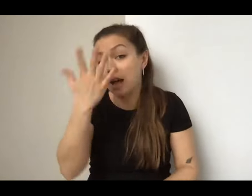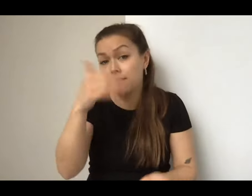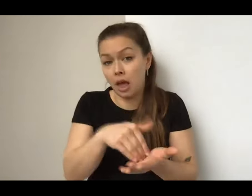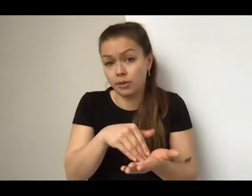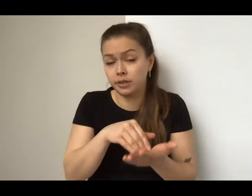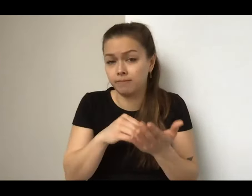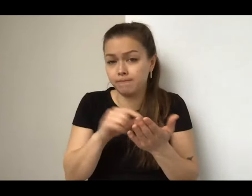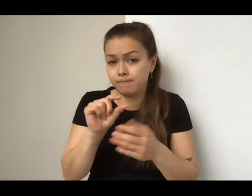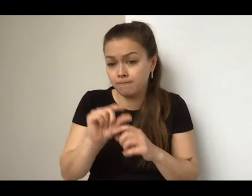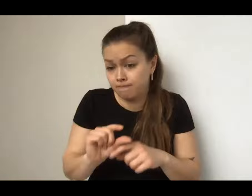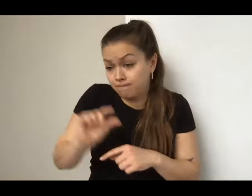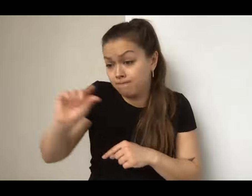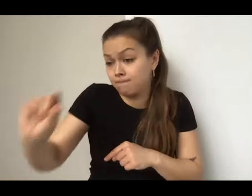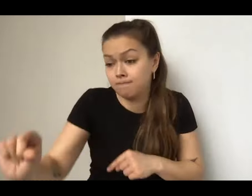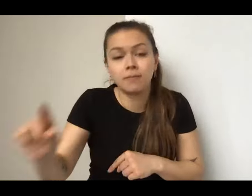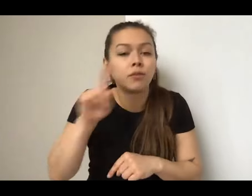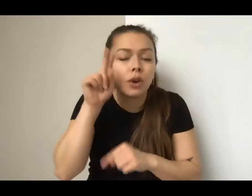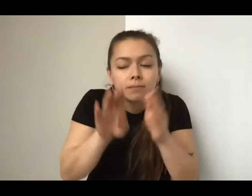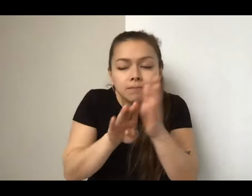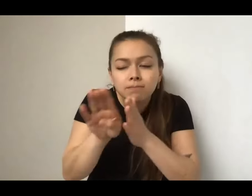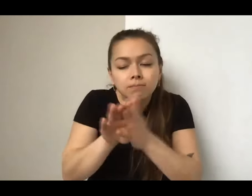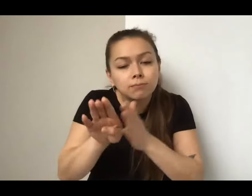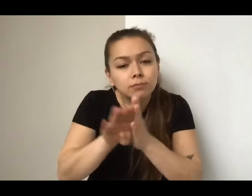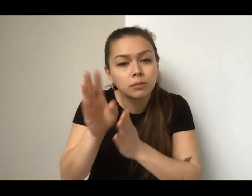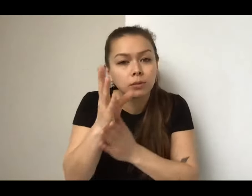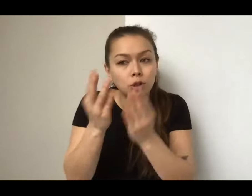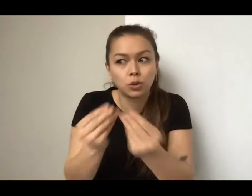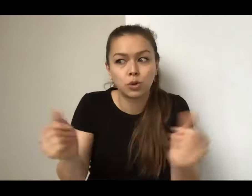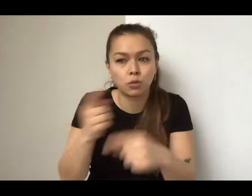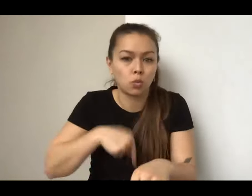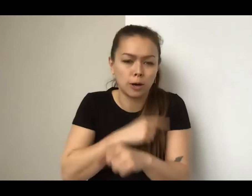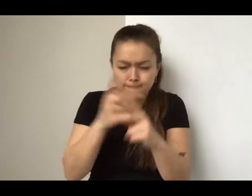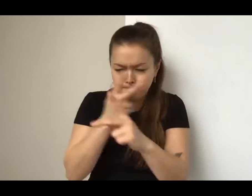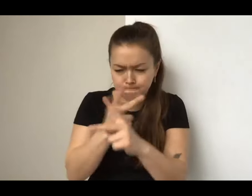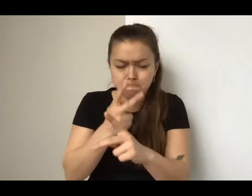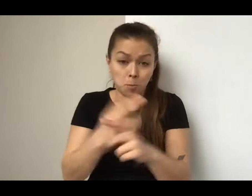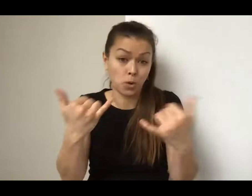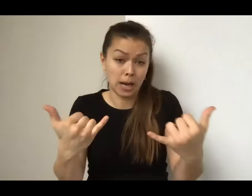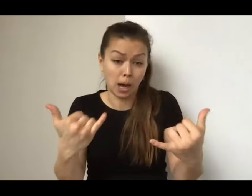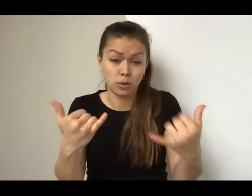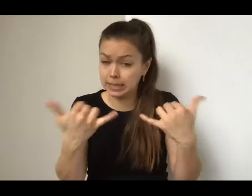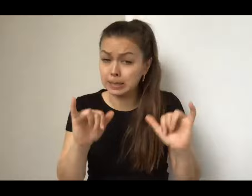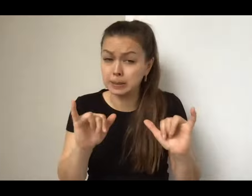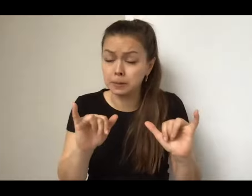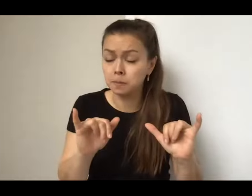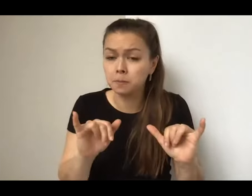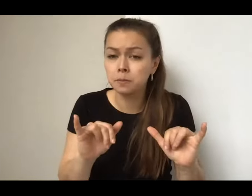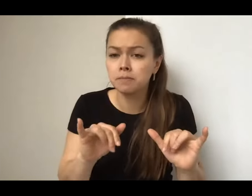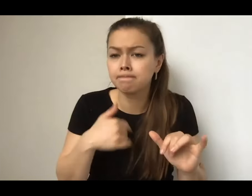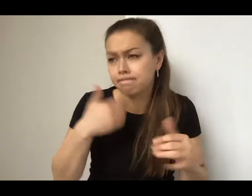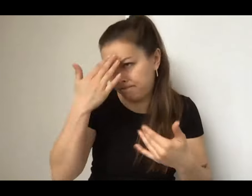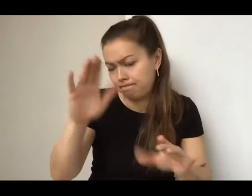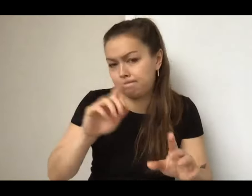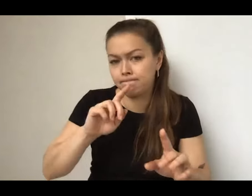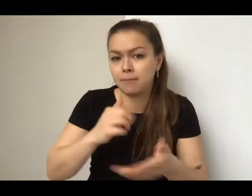uh, developing the actual solution, which we're working on right now. Um, uh, I don't know if that helped answer the question, but